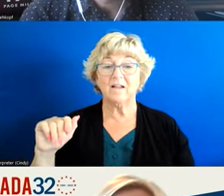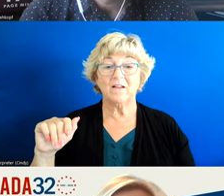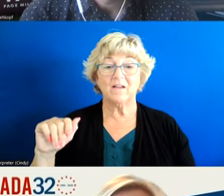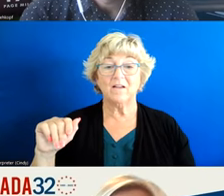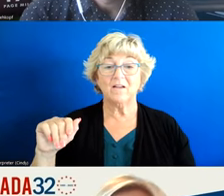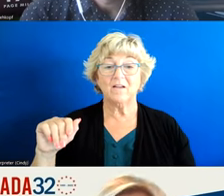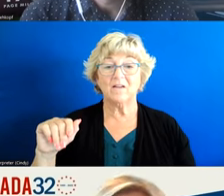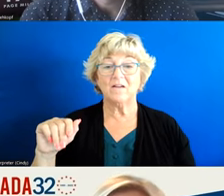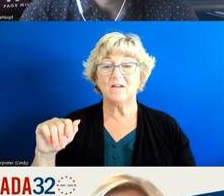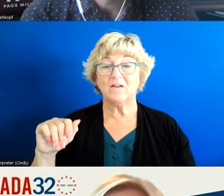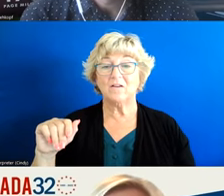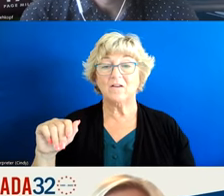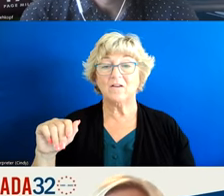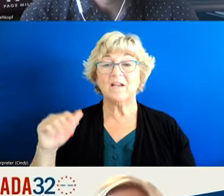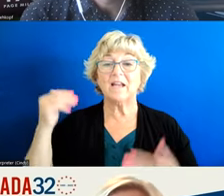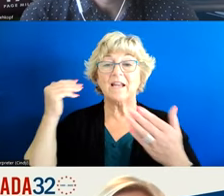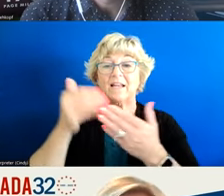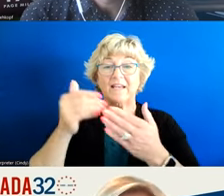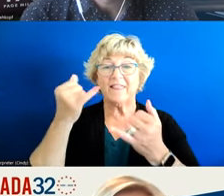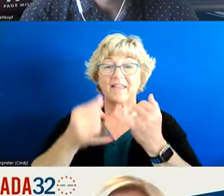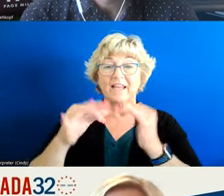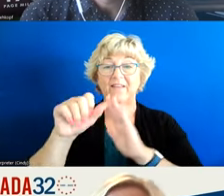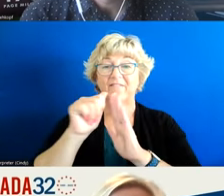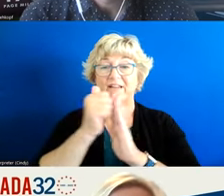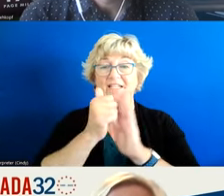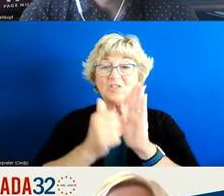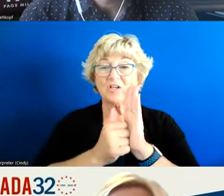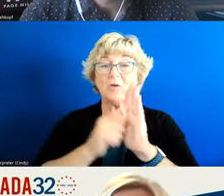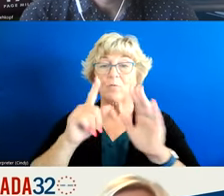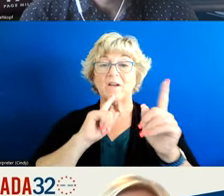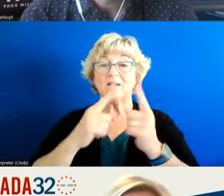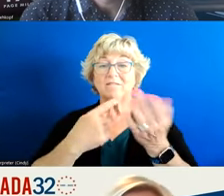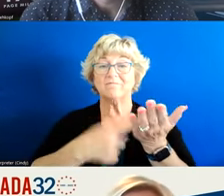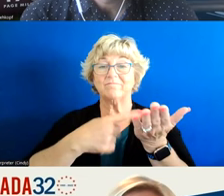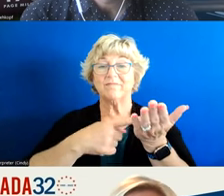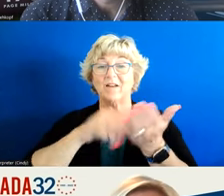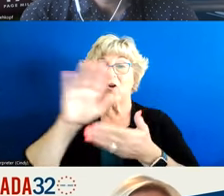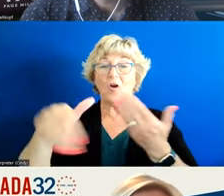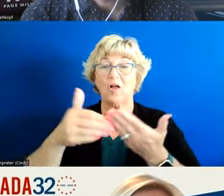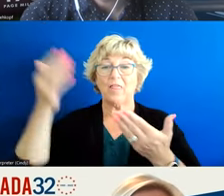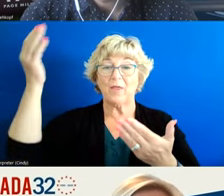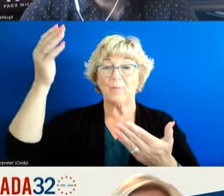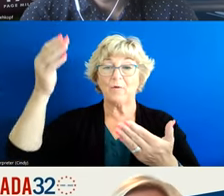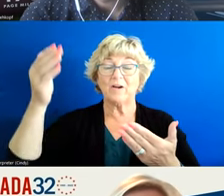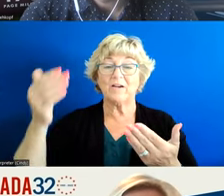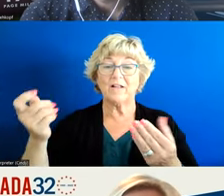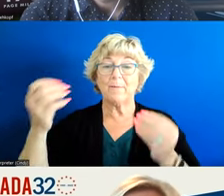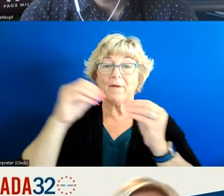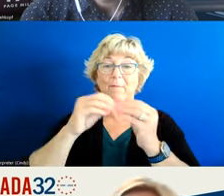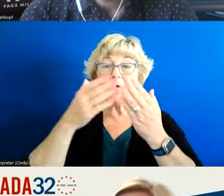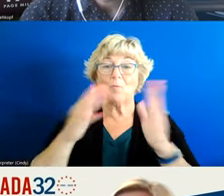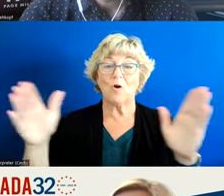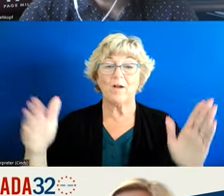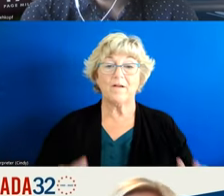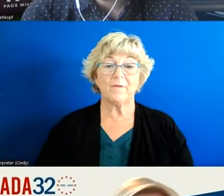the towards the end of the agenda we're gonna be able to talk about all of these presentations as well in a broader context